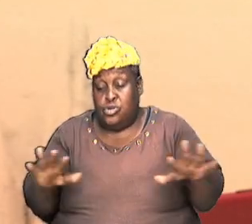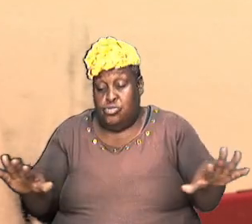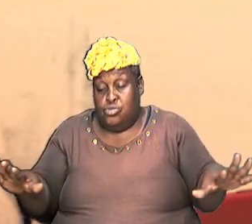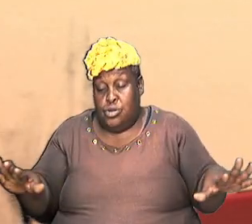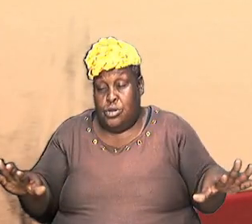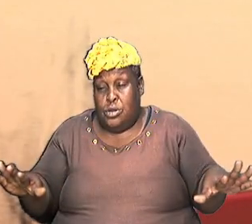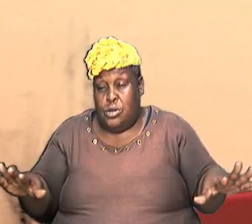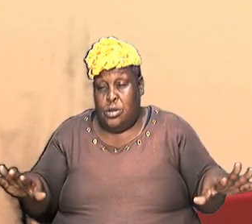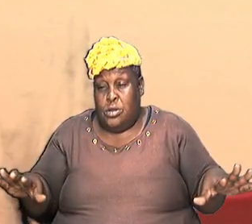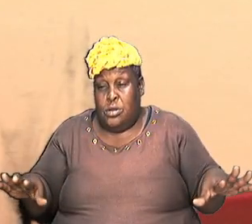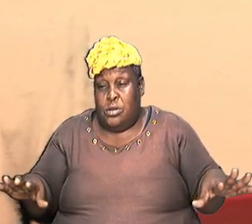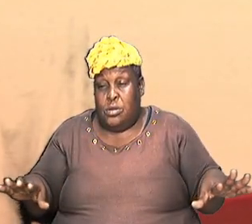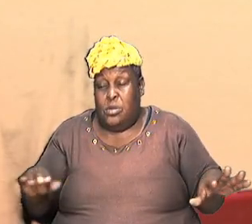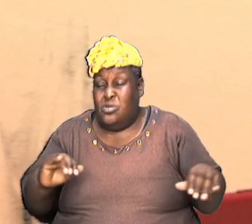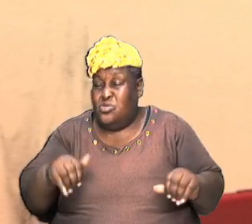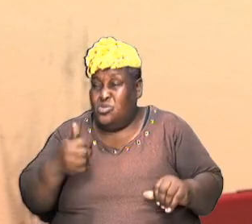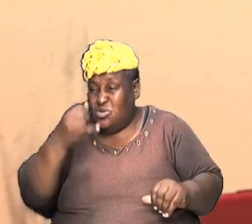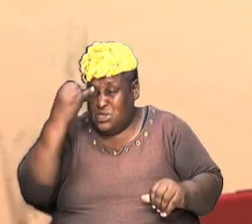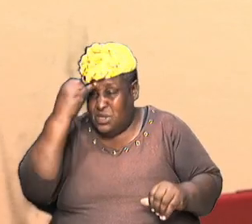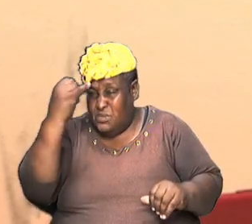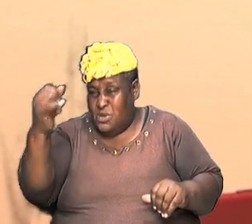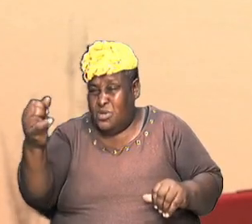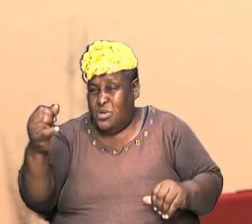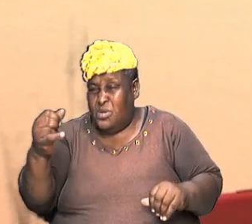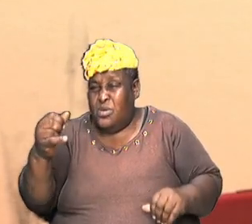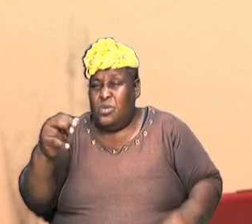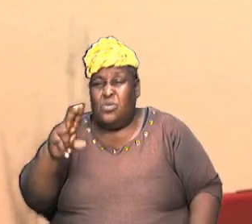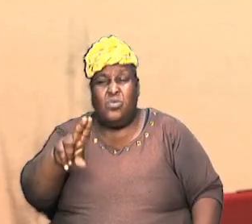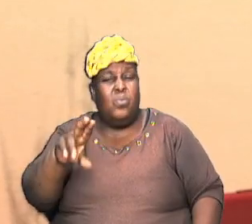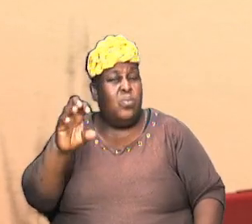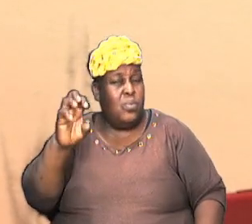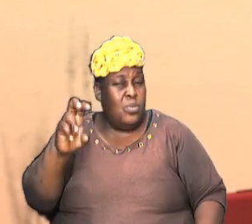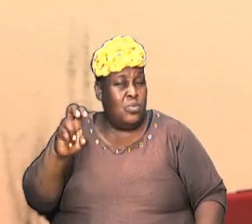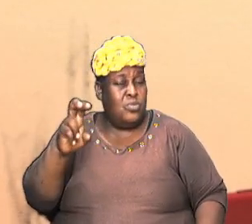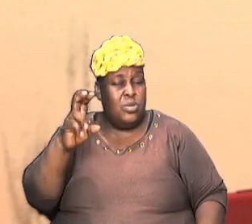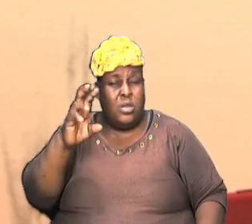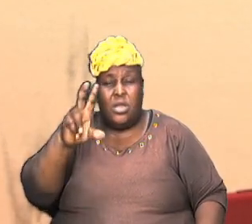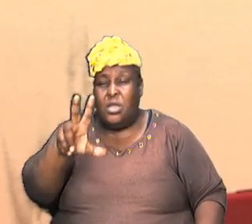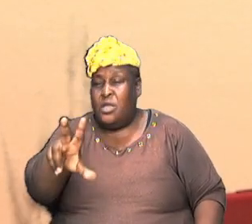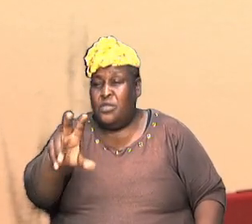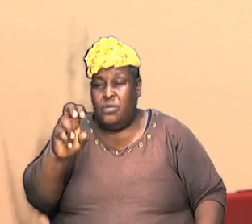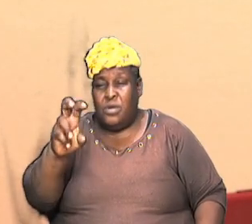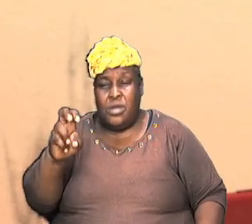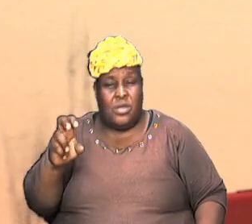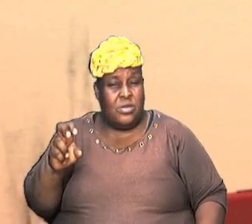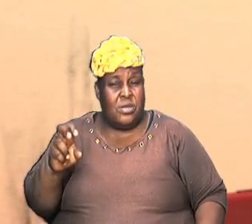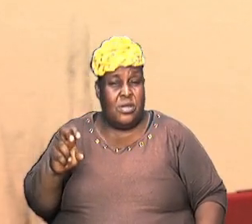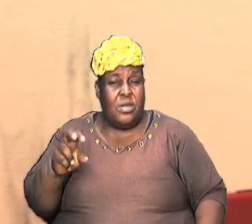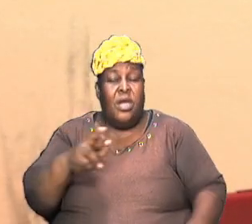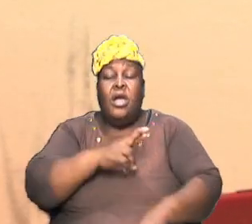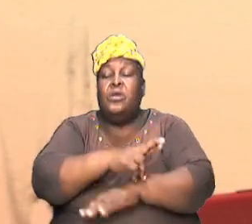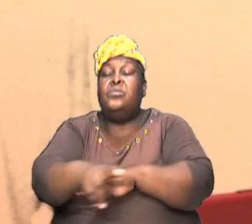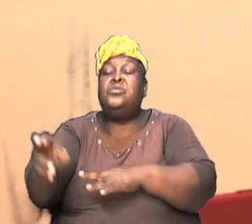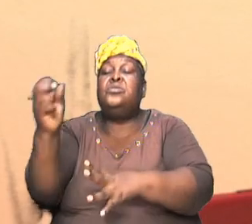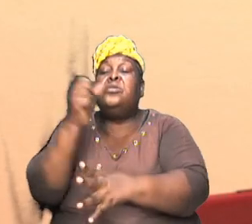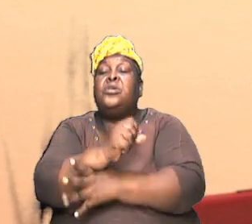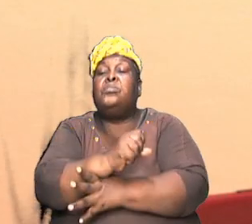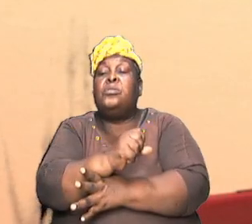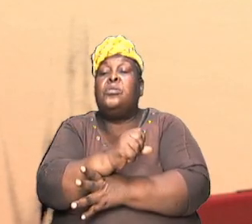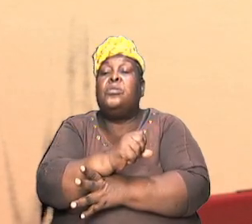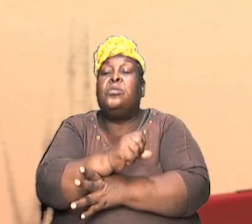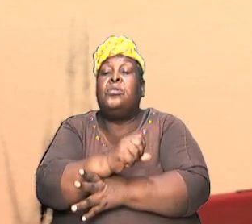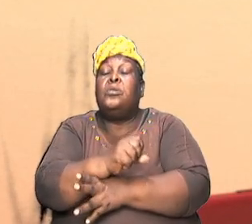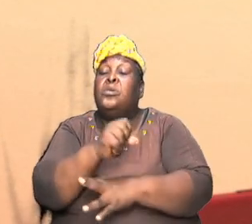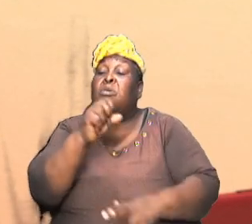just imagine after 200 300 years and you reach down to Abraham is